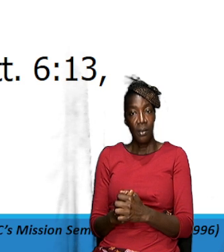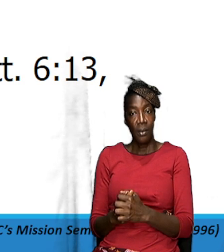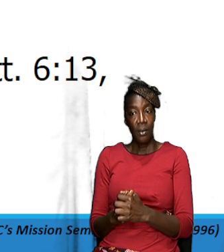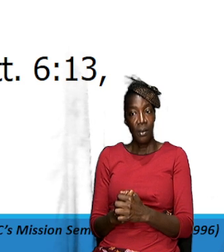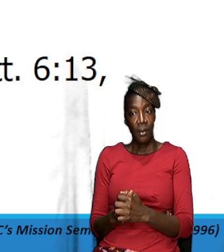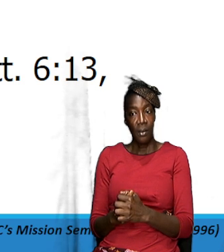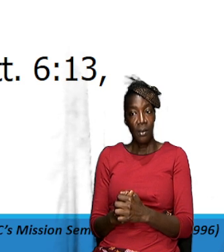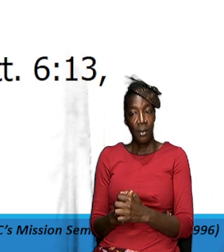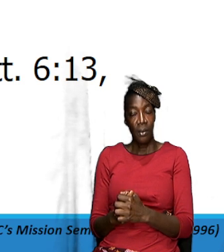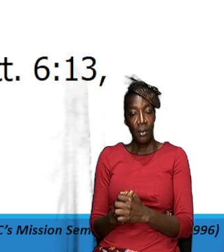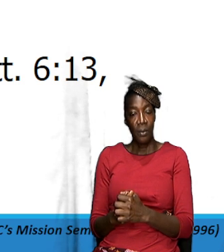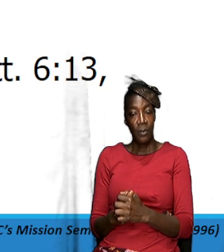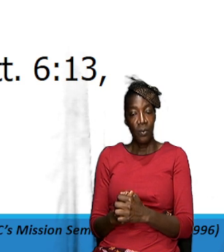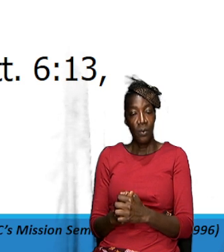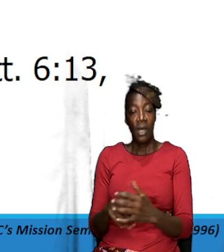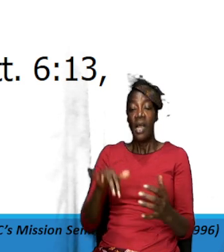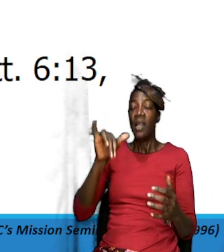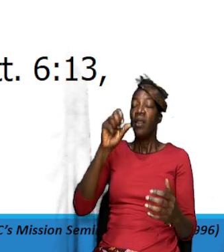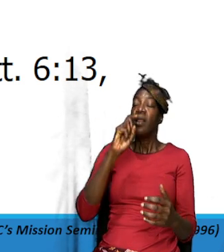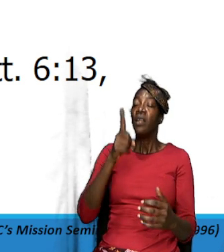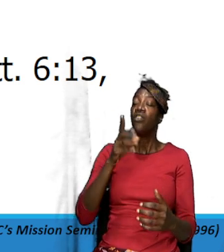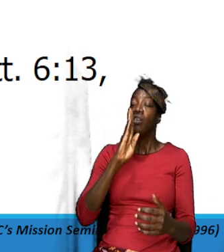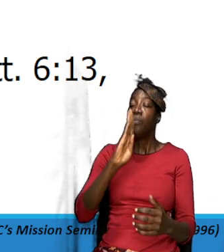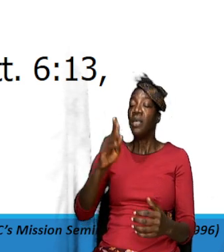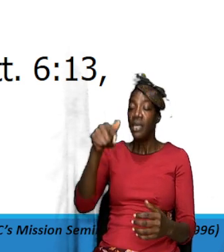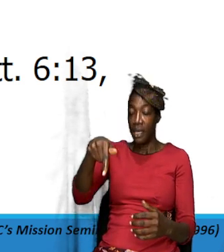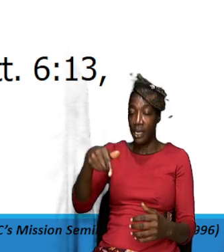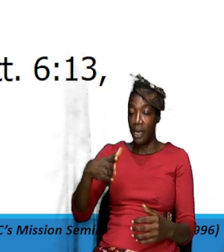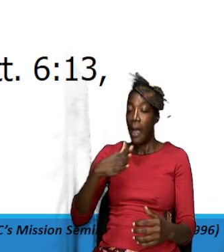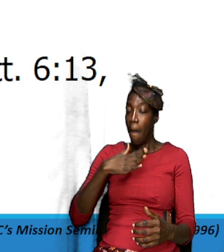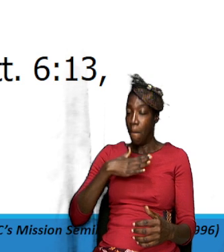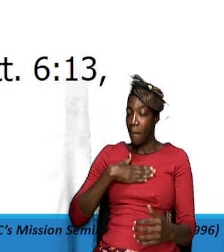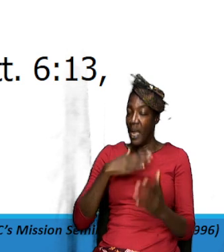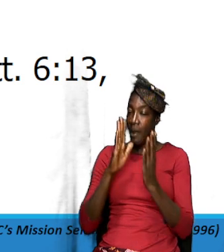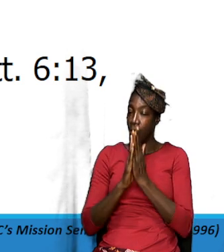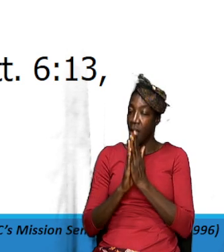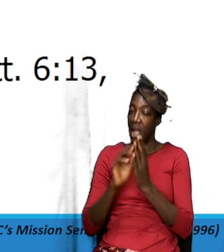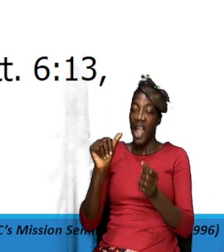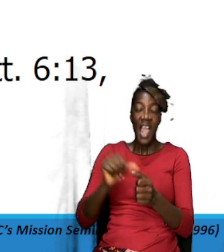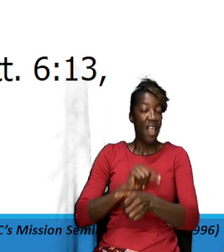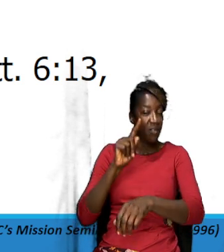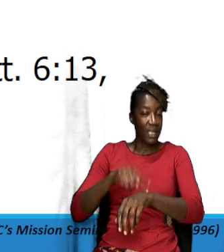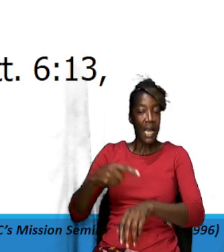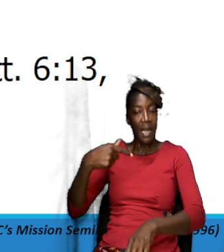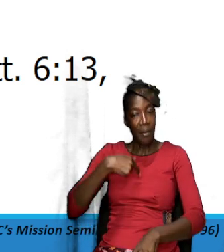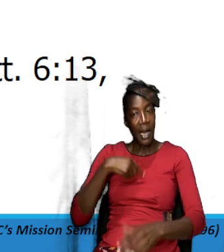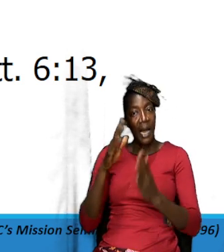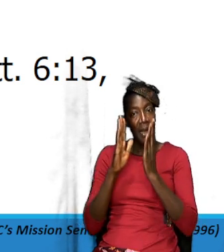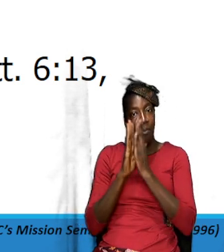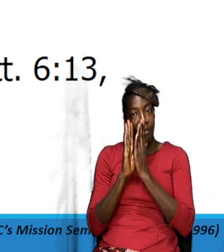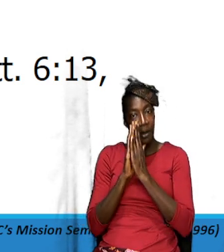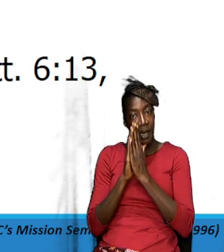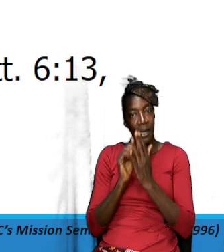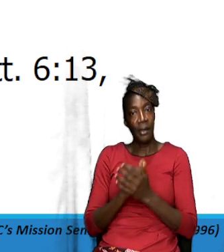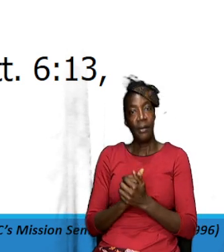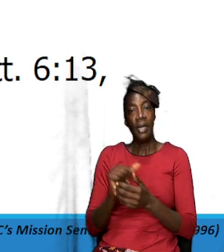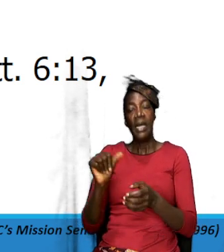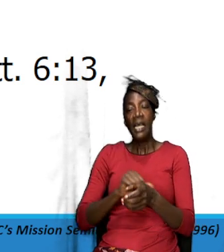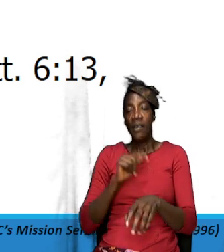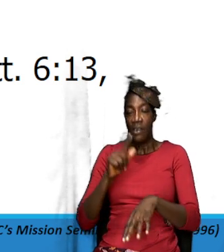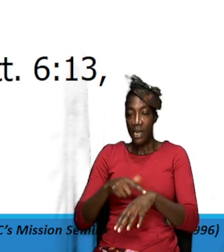these are all elements that should be in my prayer each time I pray you know each time I pray